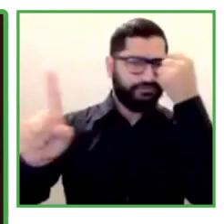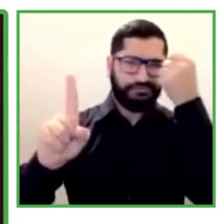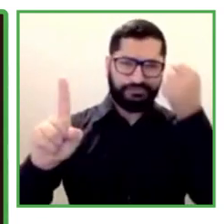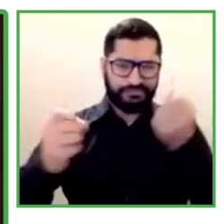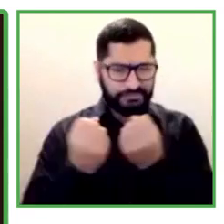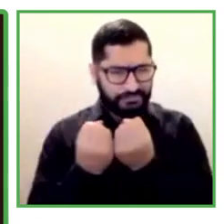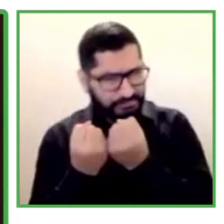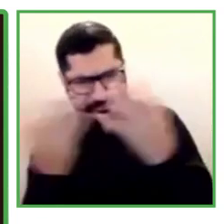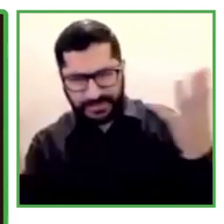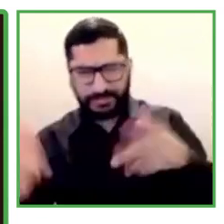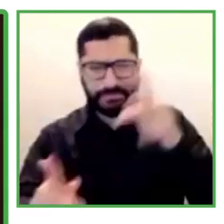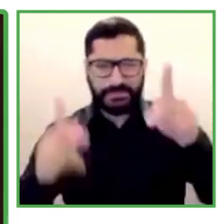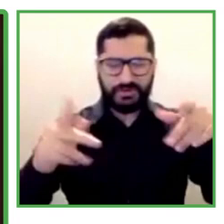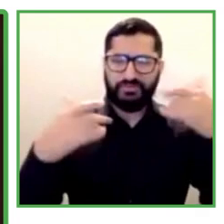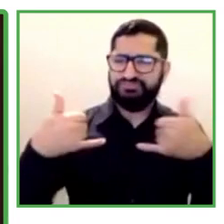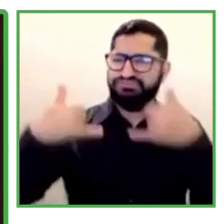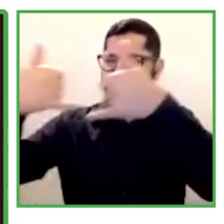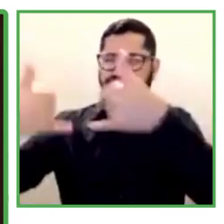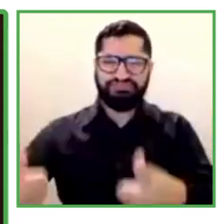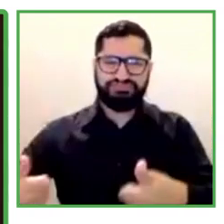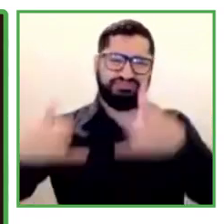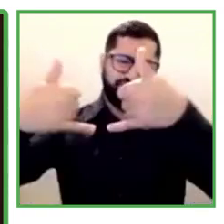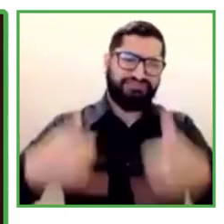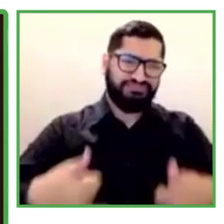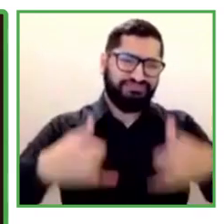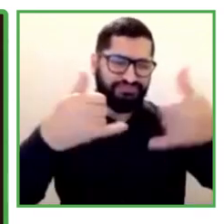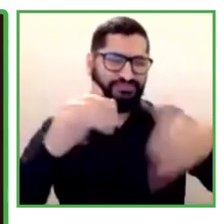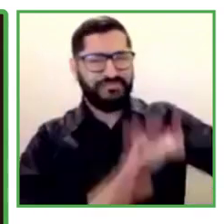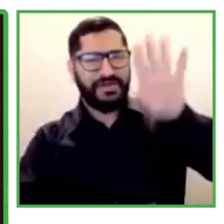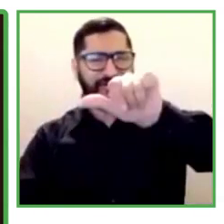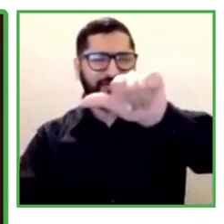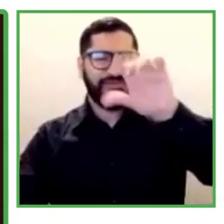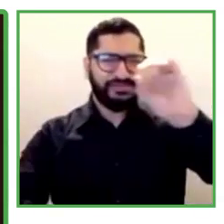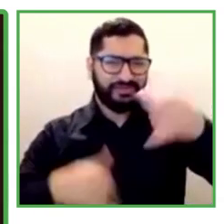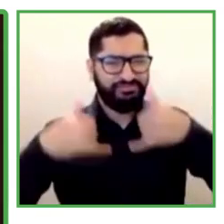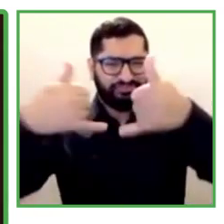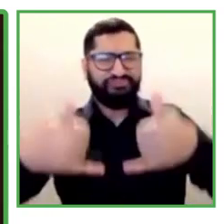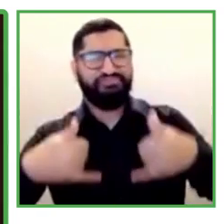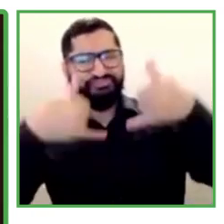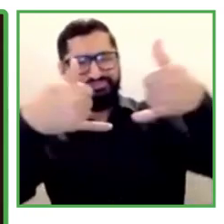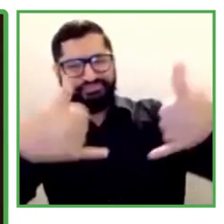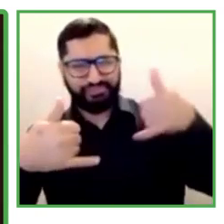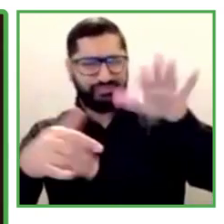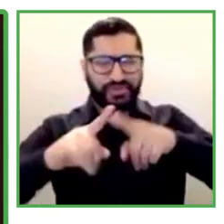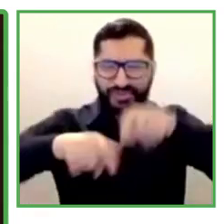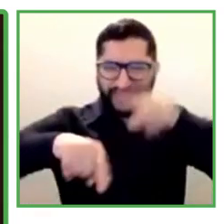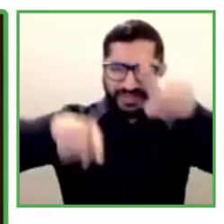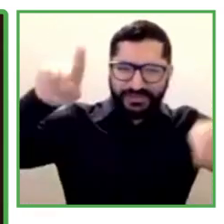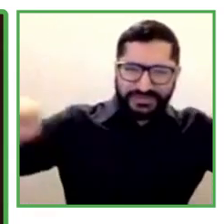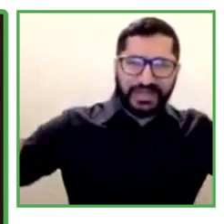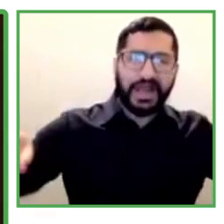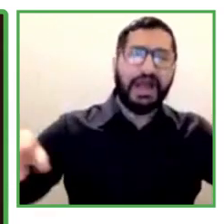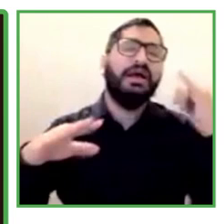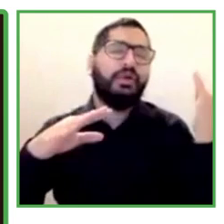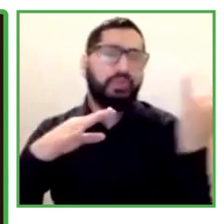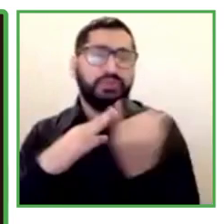and inclusion works the bank achieved, mostly from Great Place to Work Institute. So